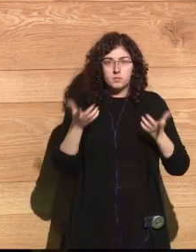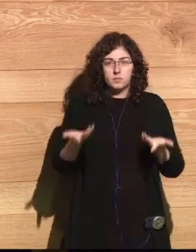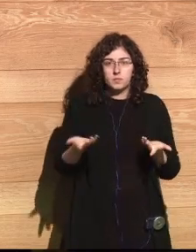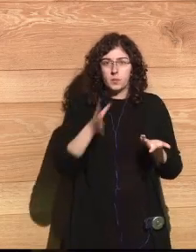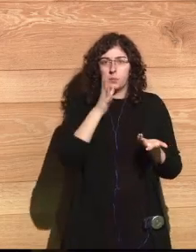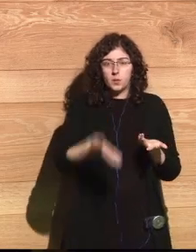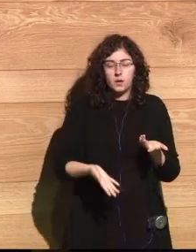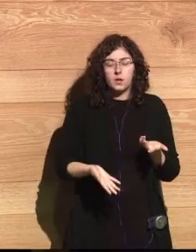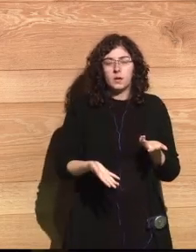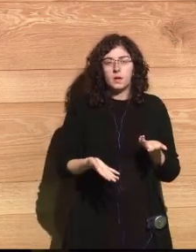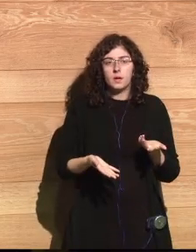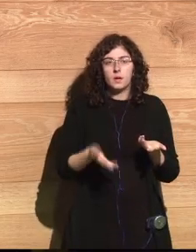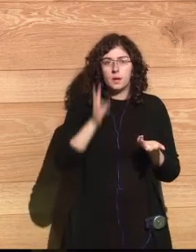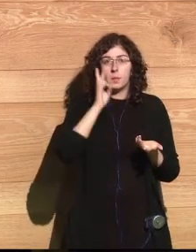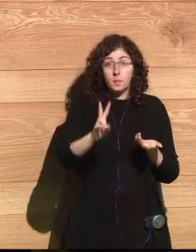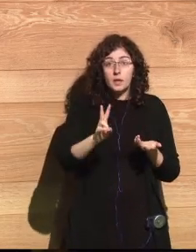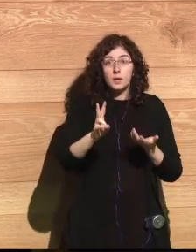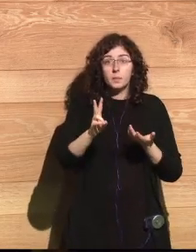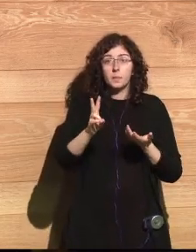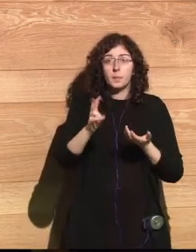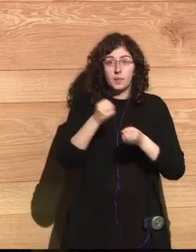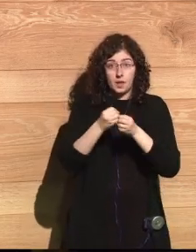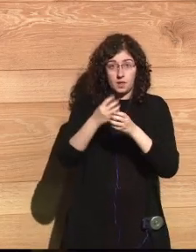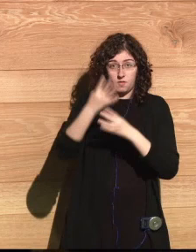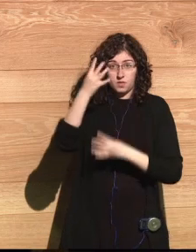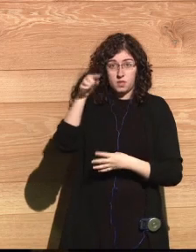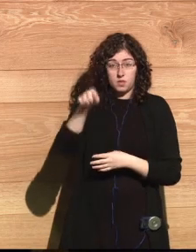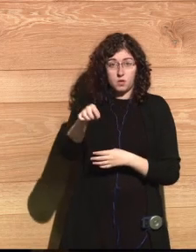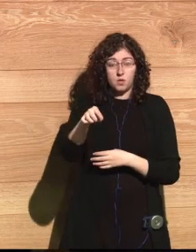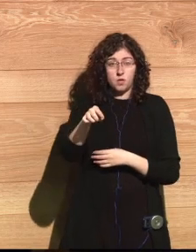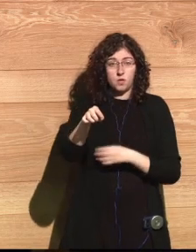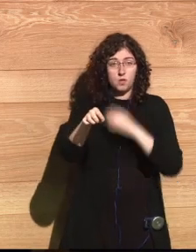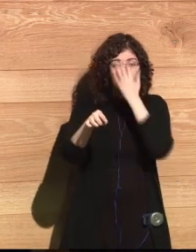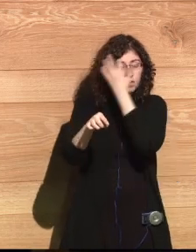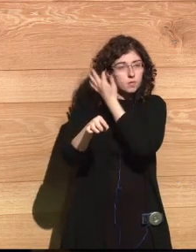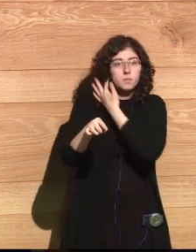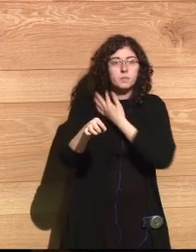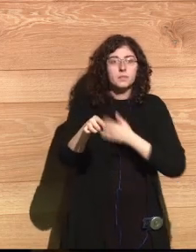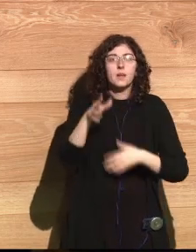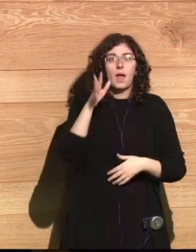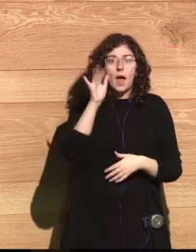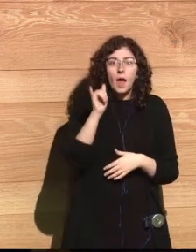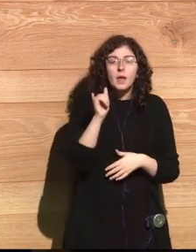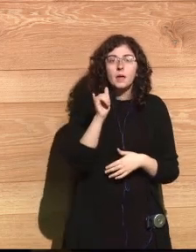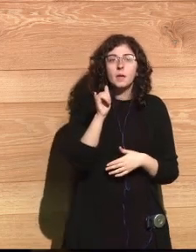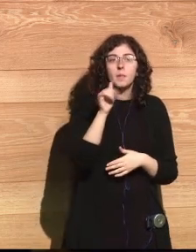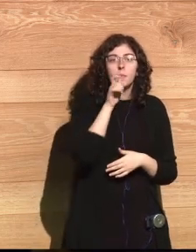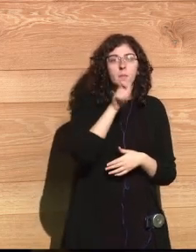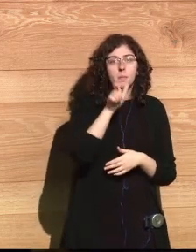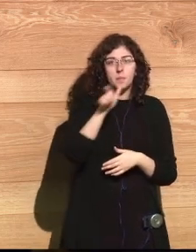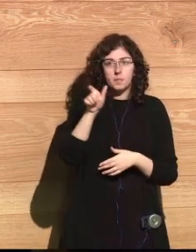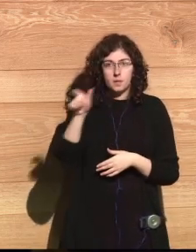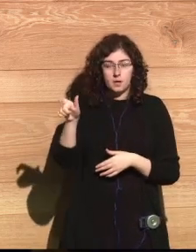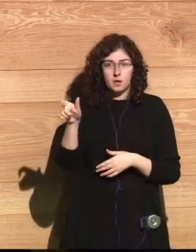in the building, there is like some words that say that some people in